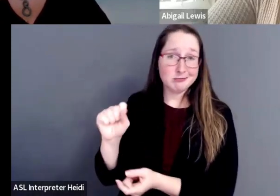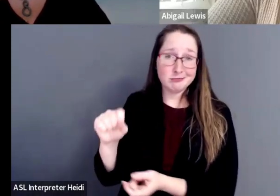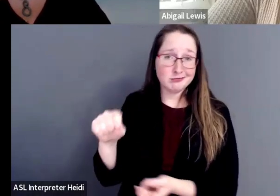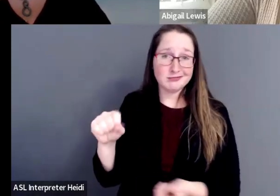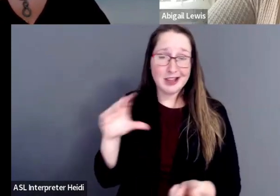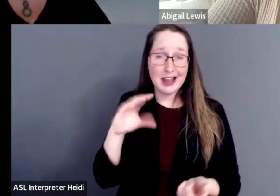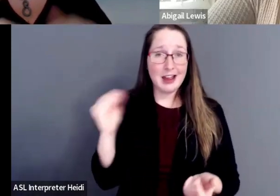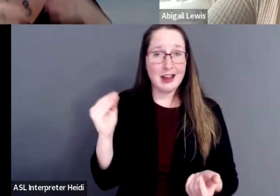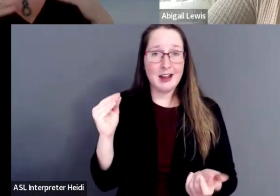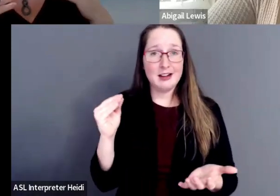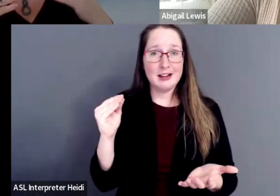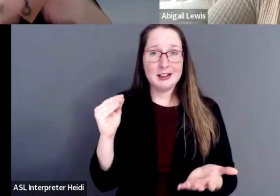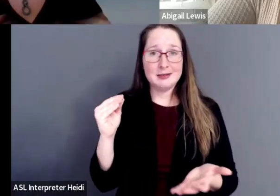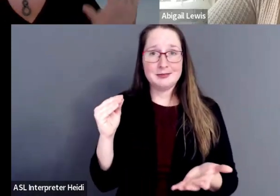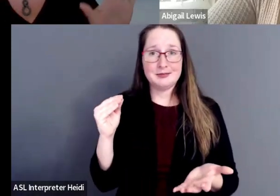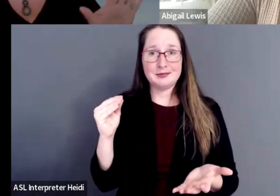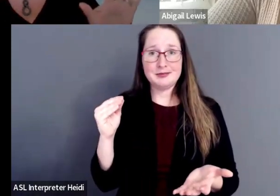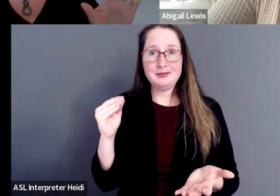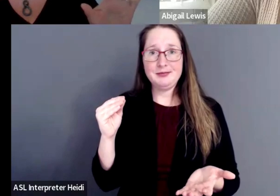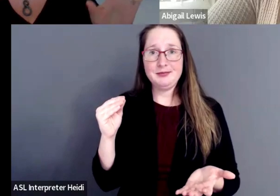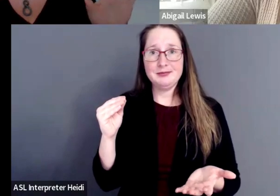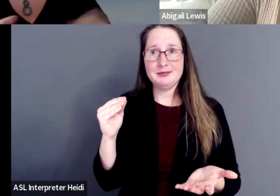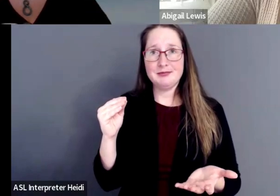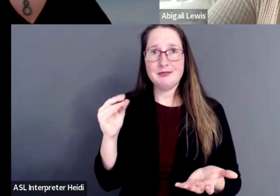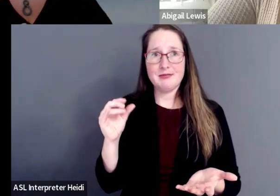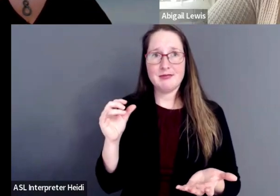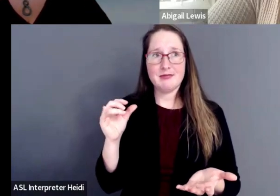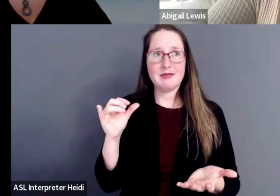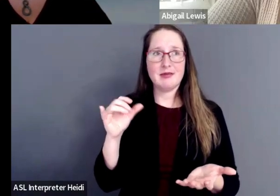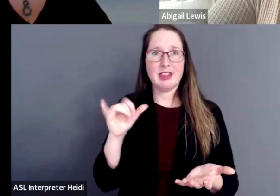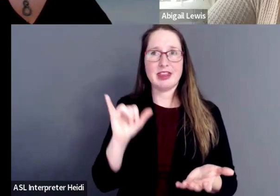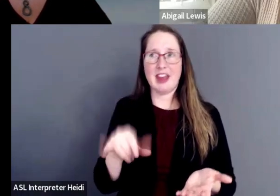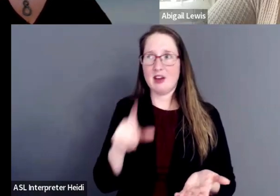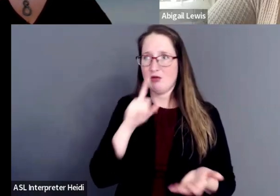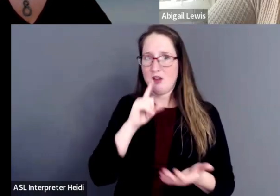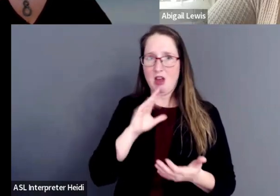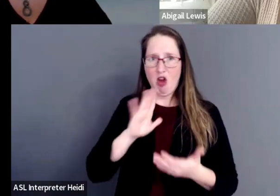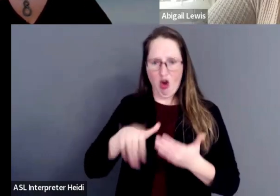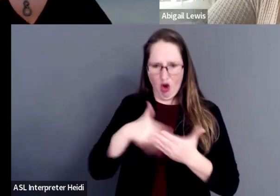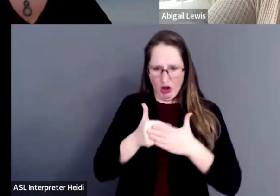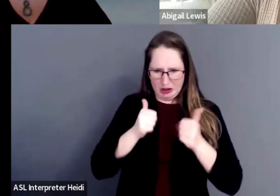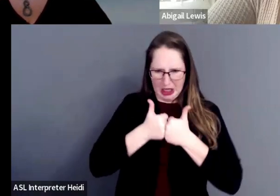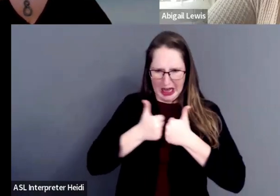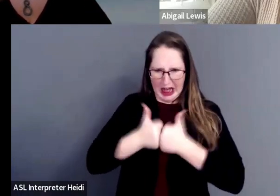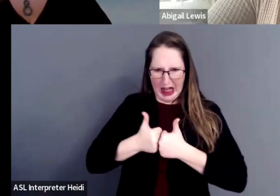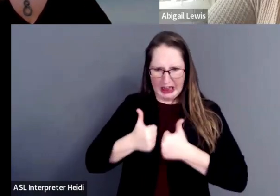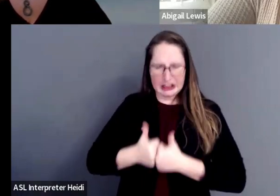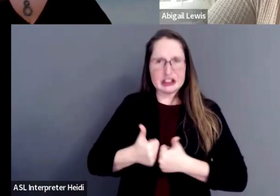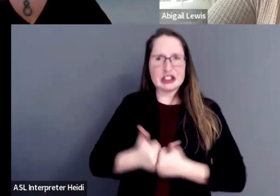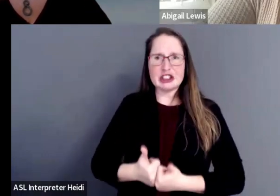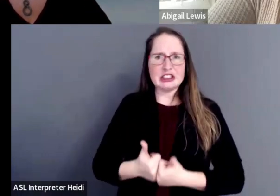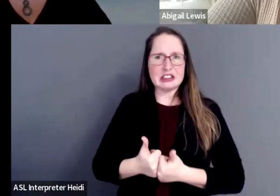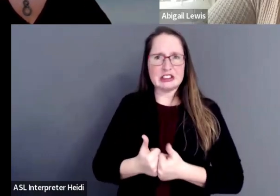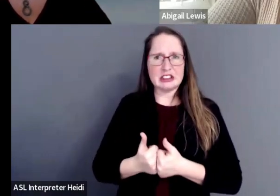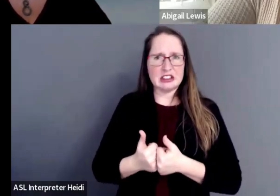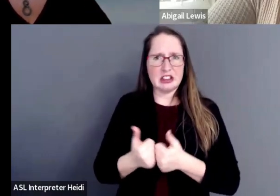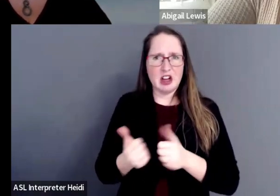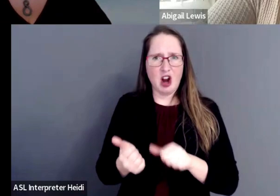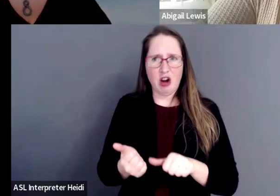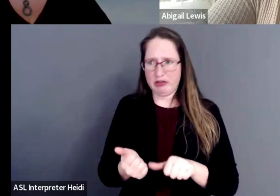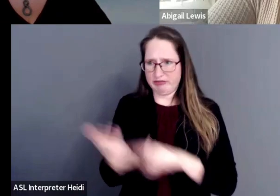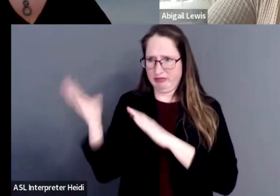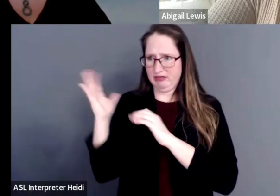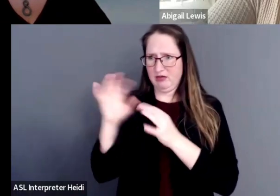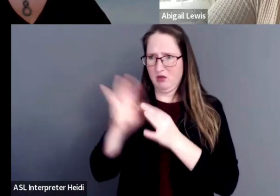kind of gets rid of all of the challenges in terms of accessibility and I really believe